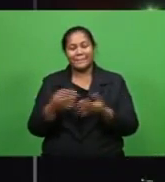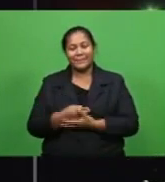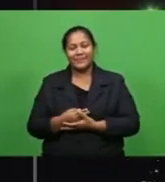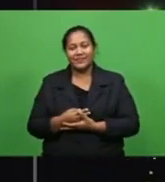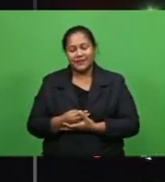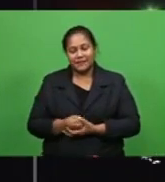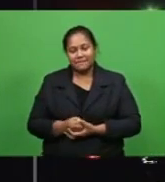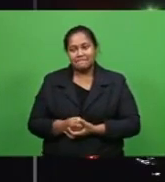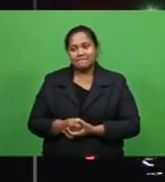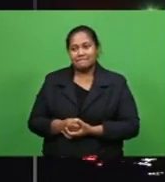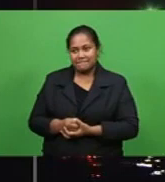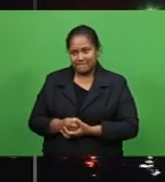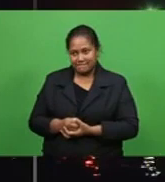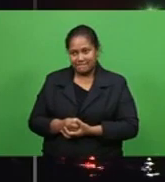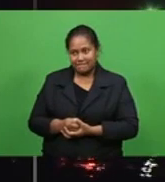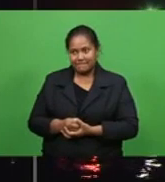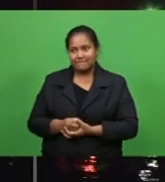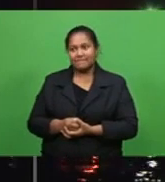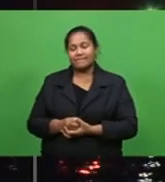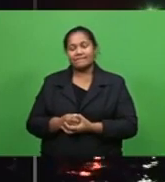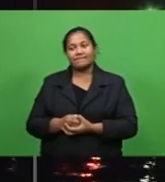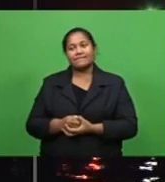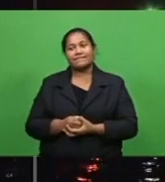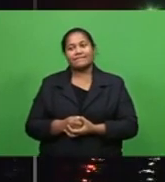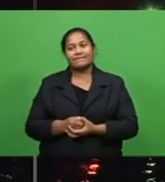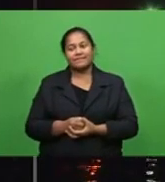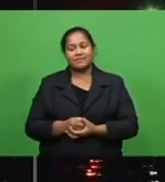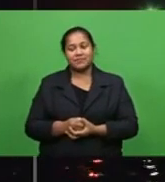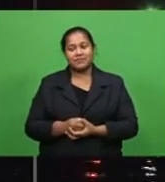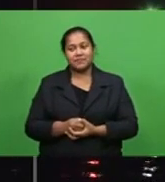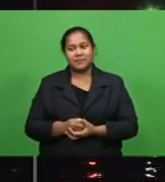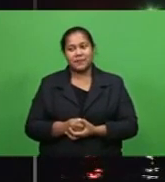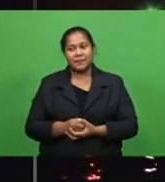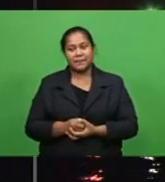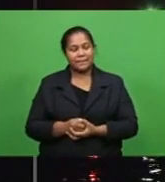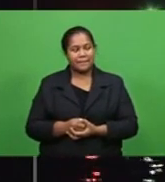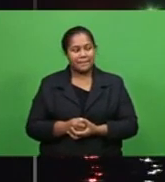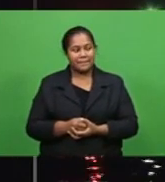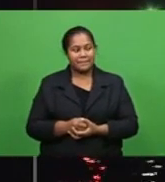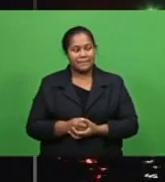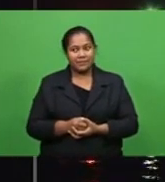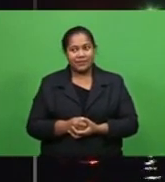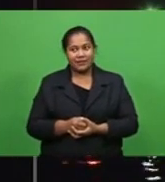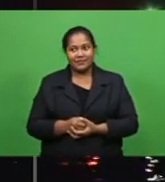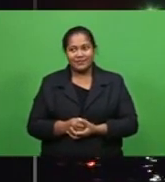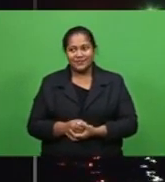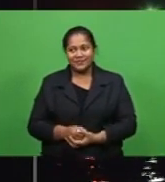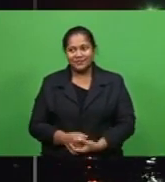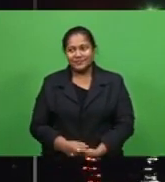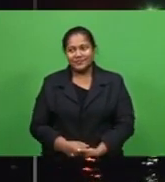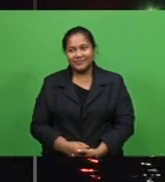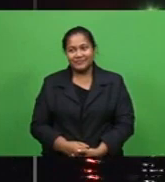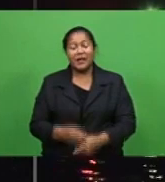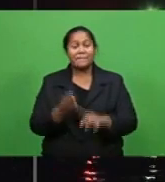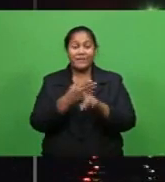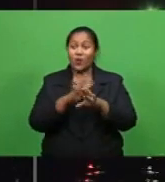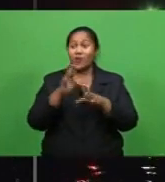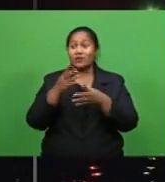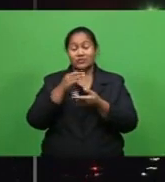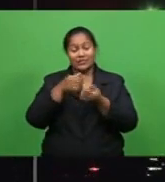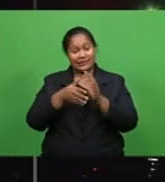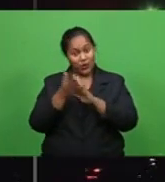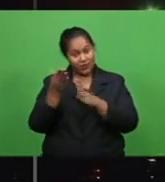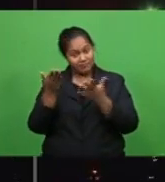news you can follow and tweet us your news tips at if BC underscore news or hashtag if BC news and before we go